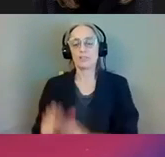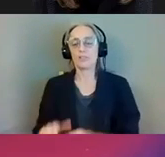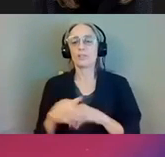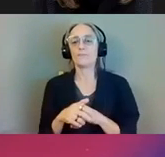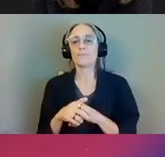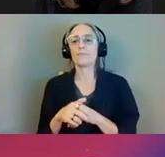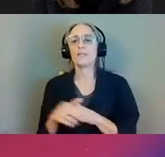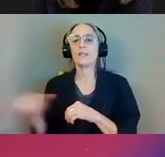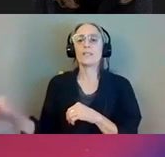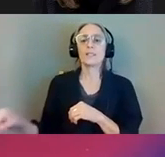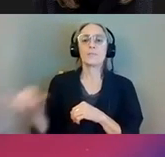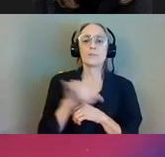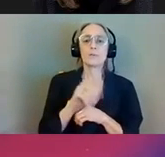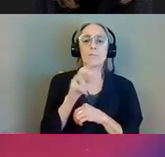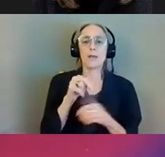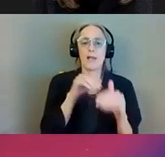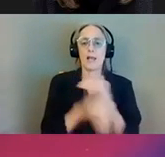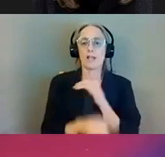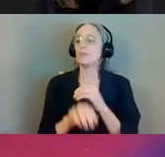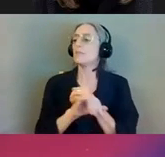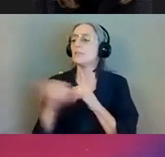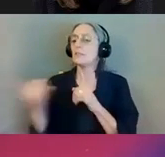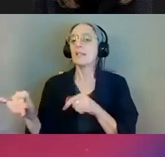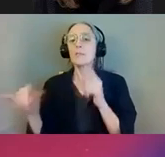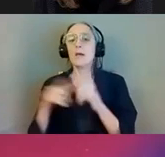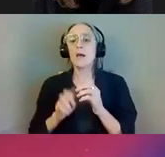entrance with a taller central glass entrance.